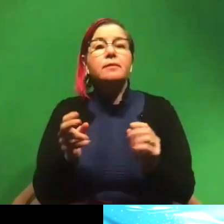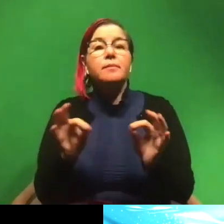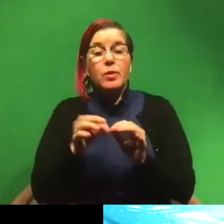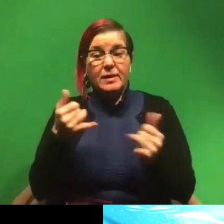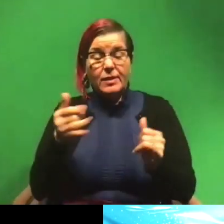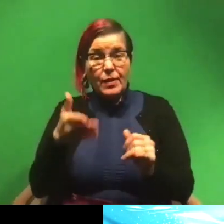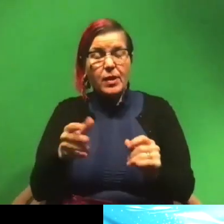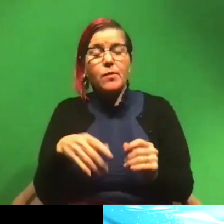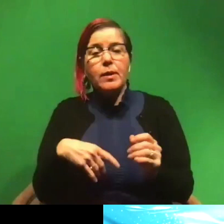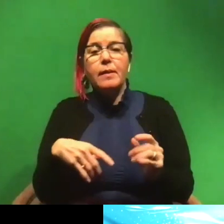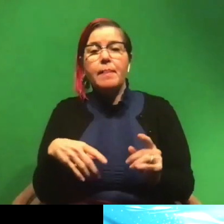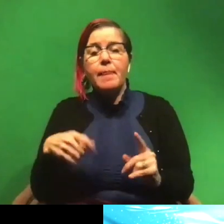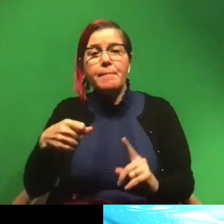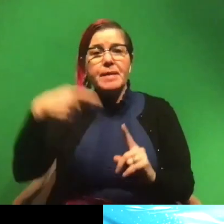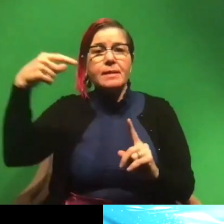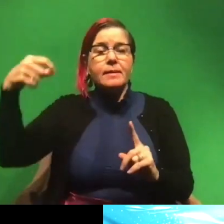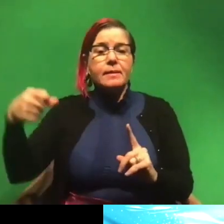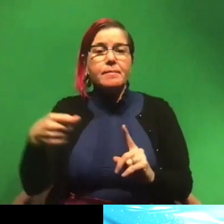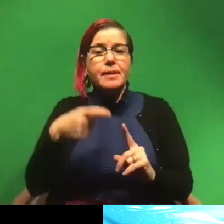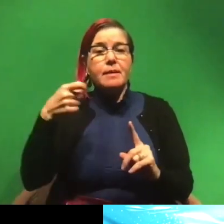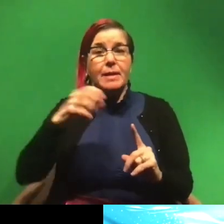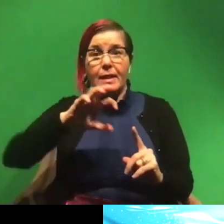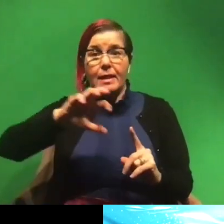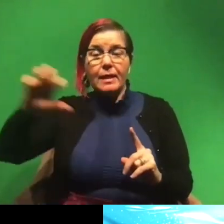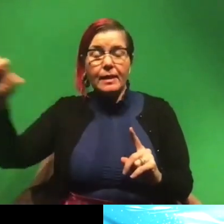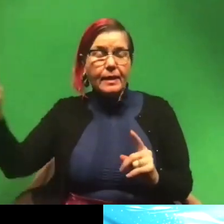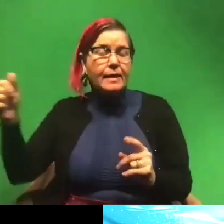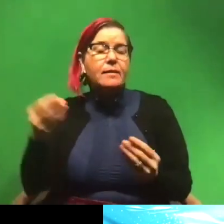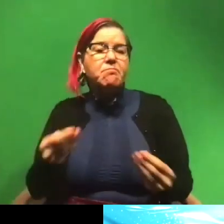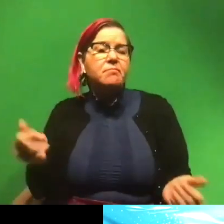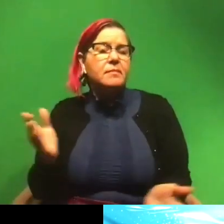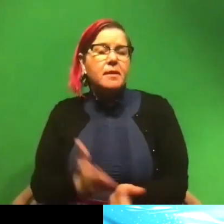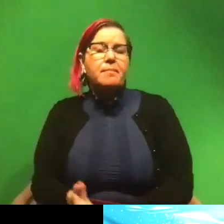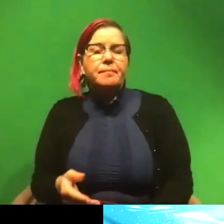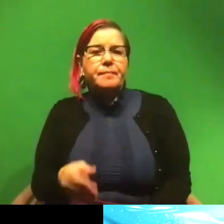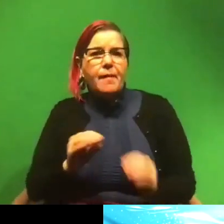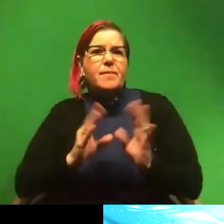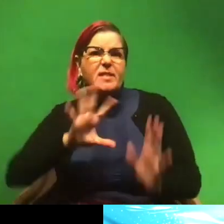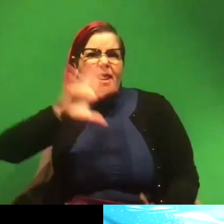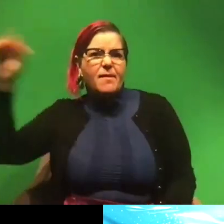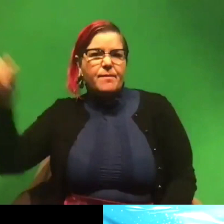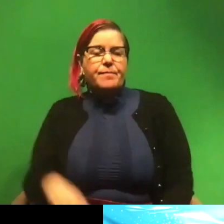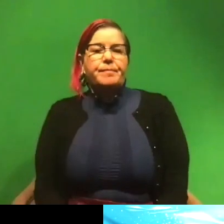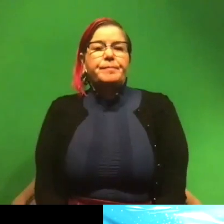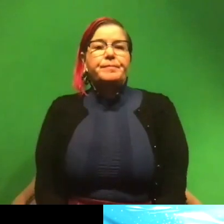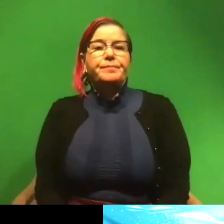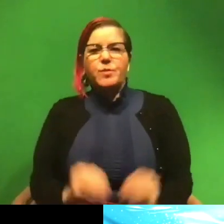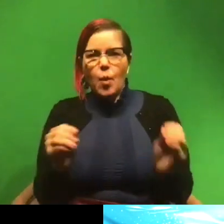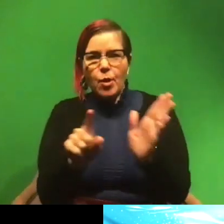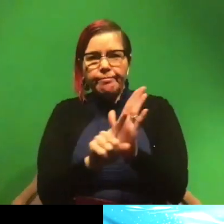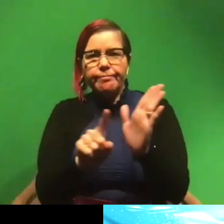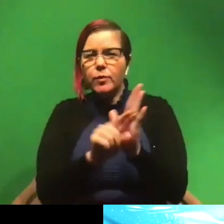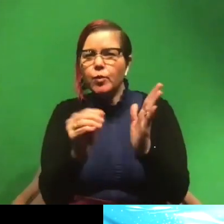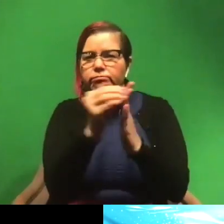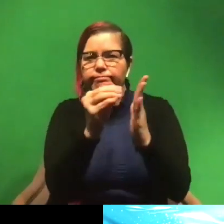pinging on that receiver. And then once it swims away, obviously we can tell that it left that area because we don't have any record